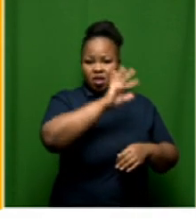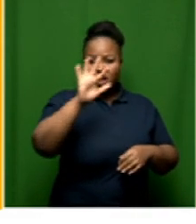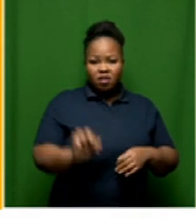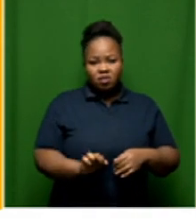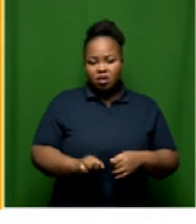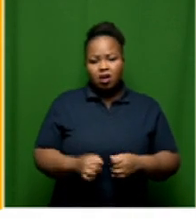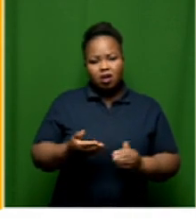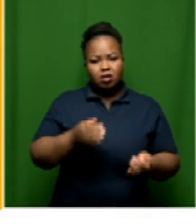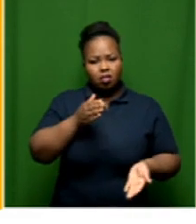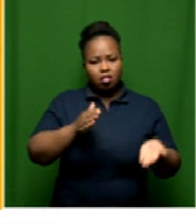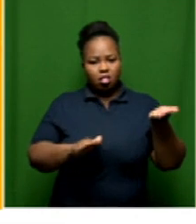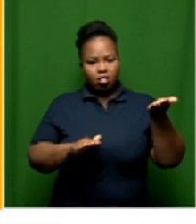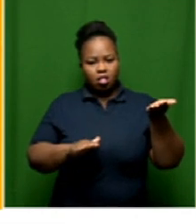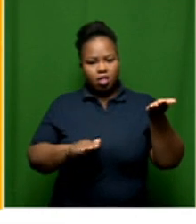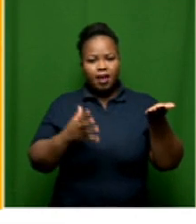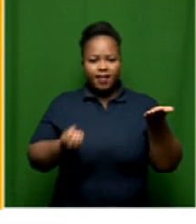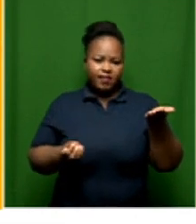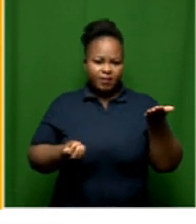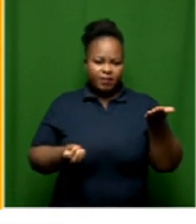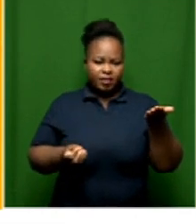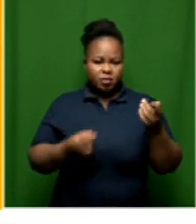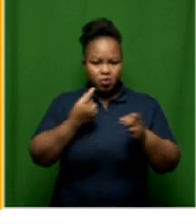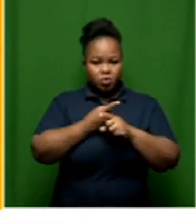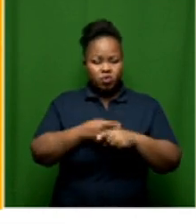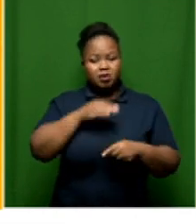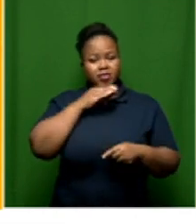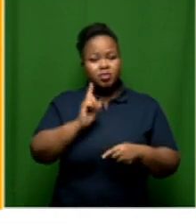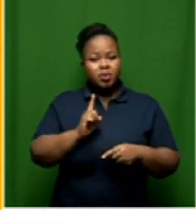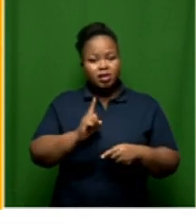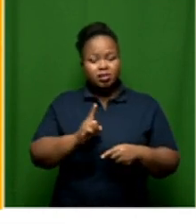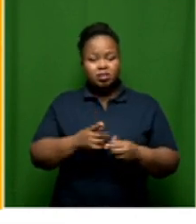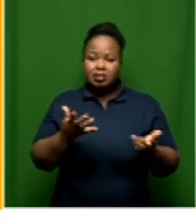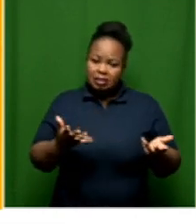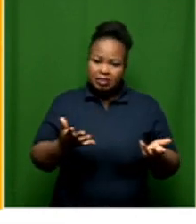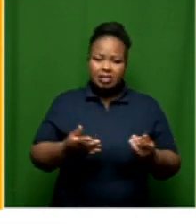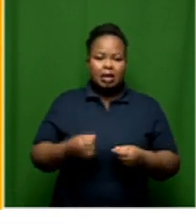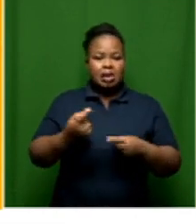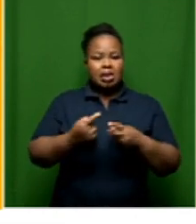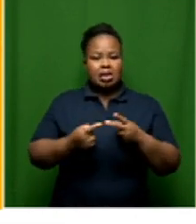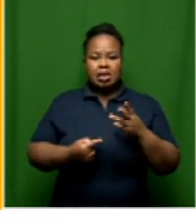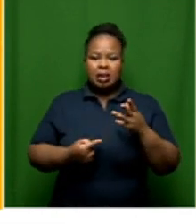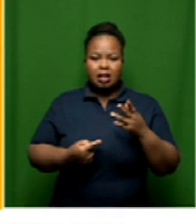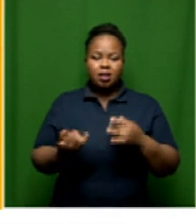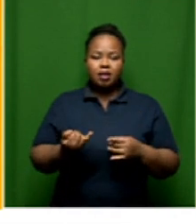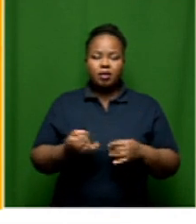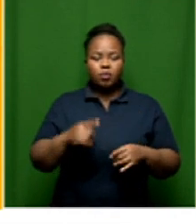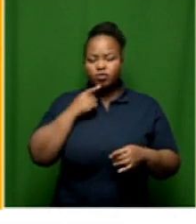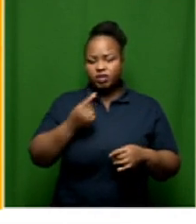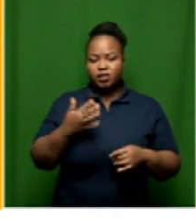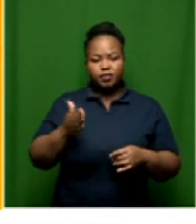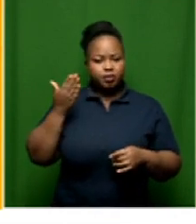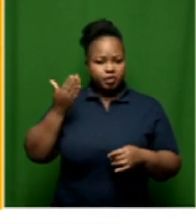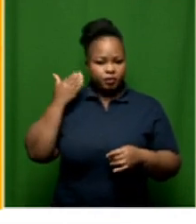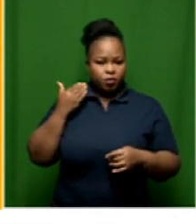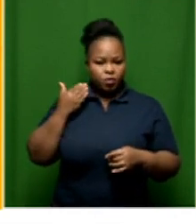high number of consumption that is sitting there, which obviously explains a lot of things. Like you've mentioned now